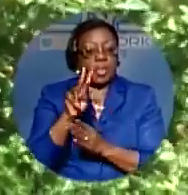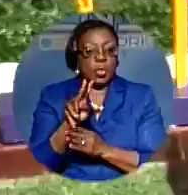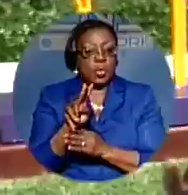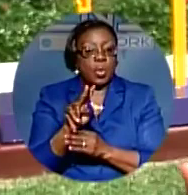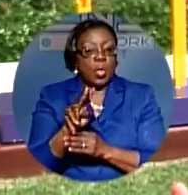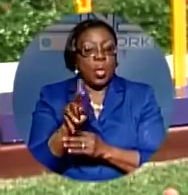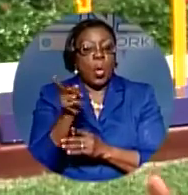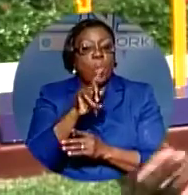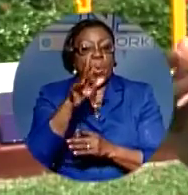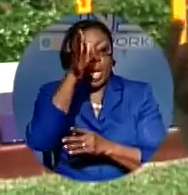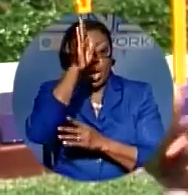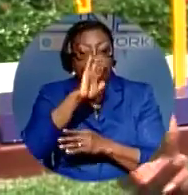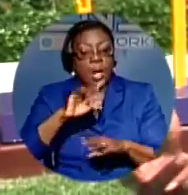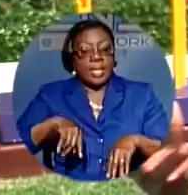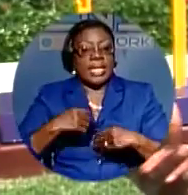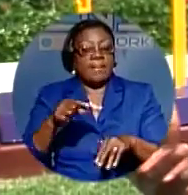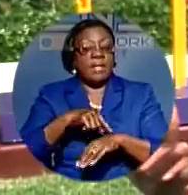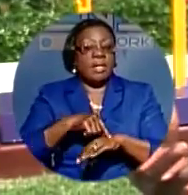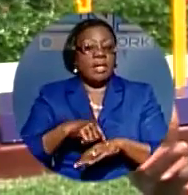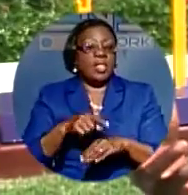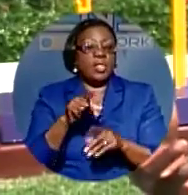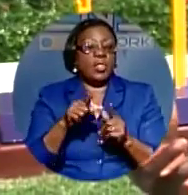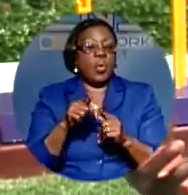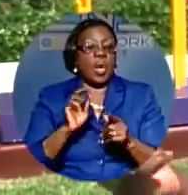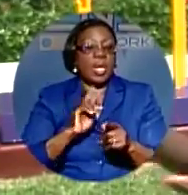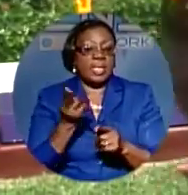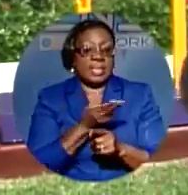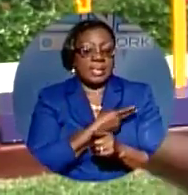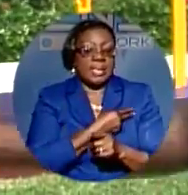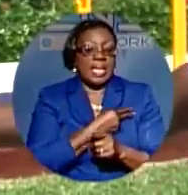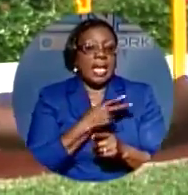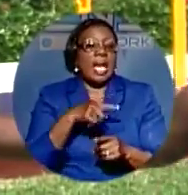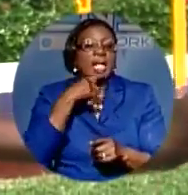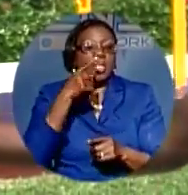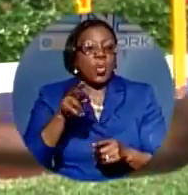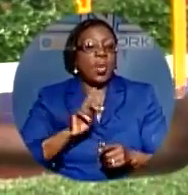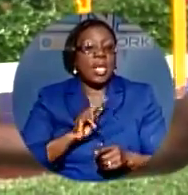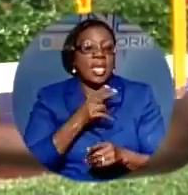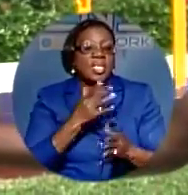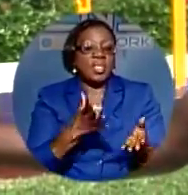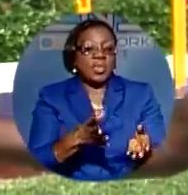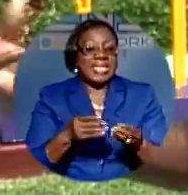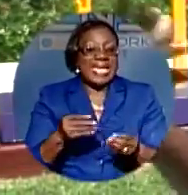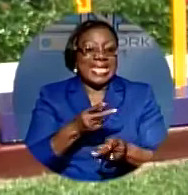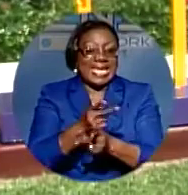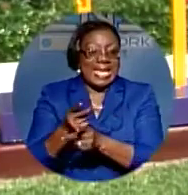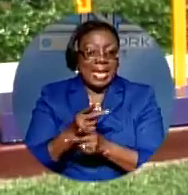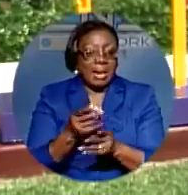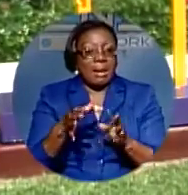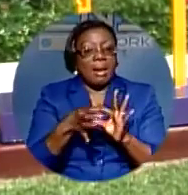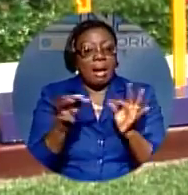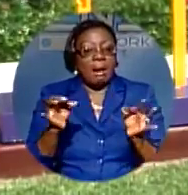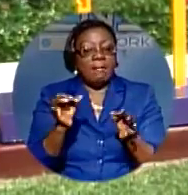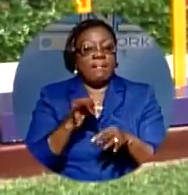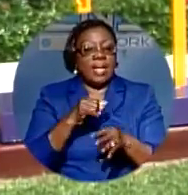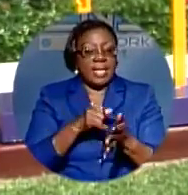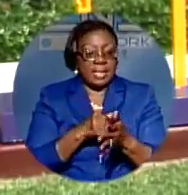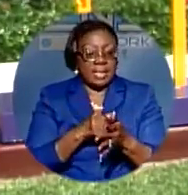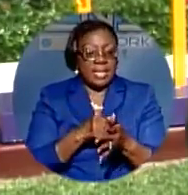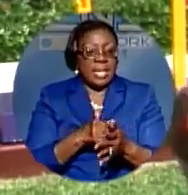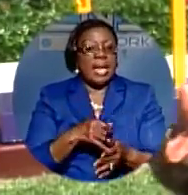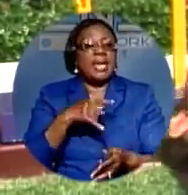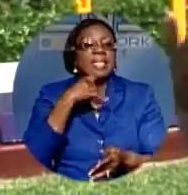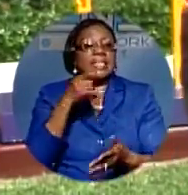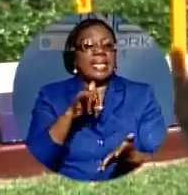earth to us and told us to care for it, to tend to it. And I said to the congregation this morning